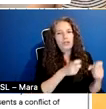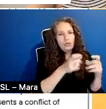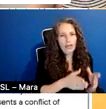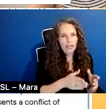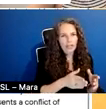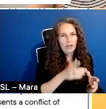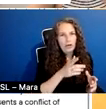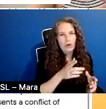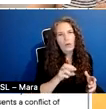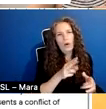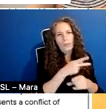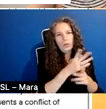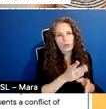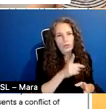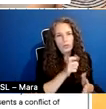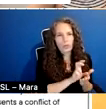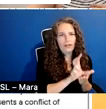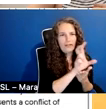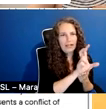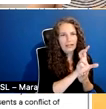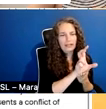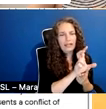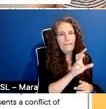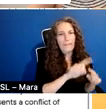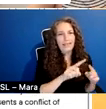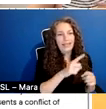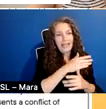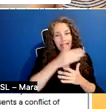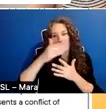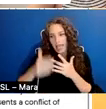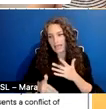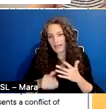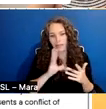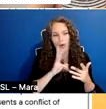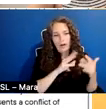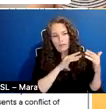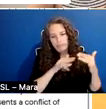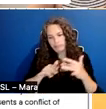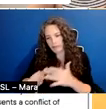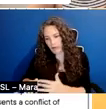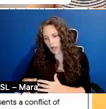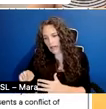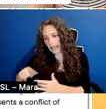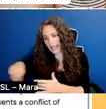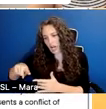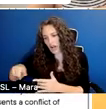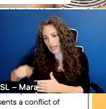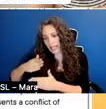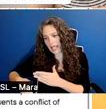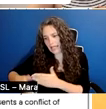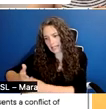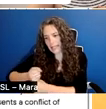but they fall down to the very, very end of the waterfall. Um, in order to read more, I really,